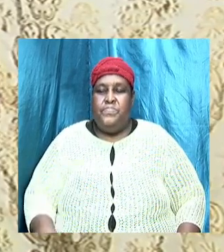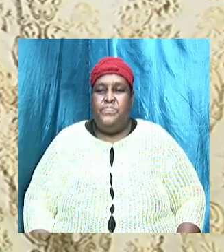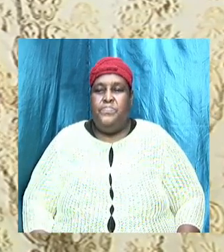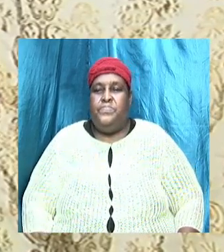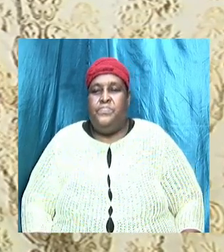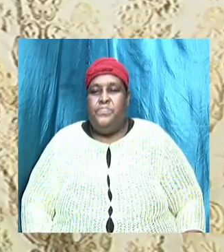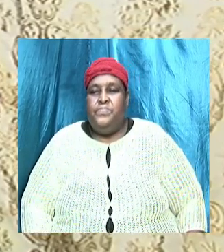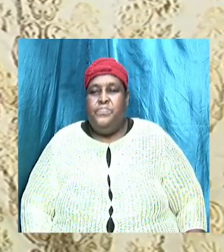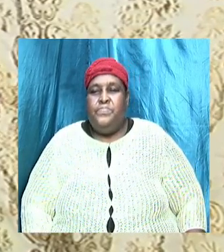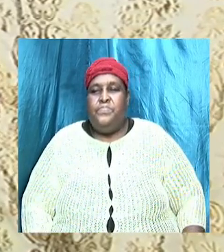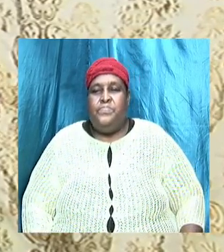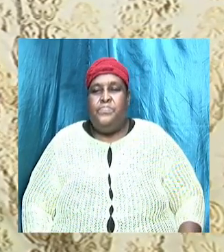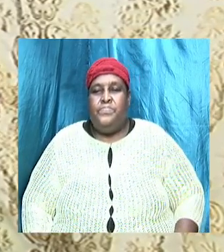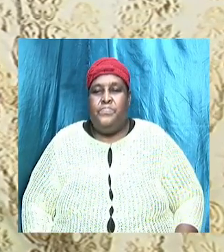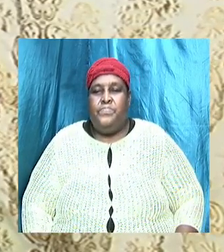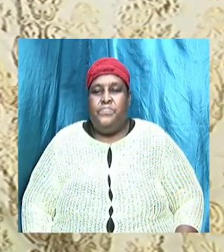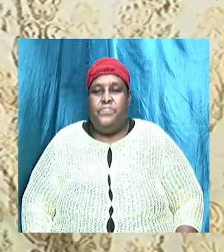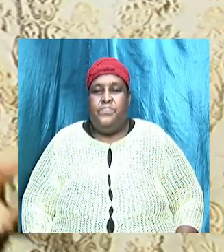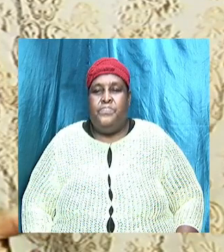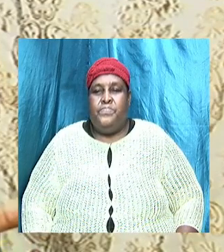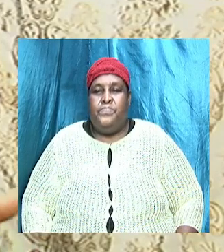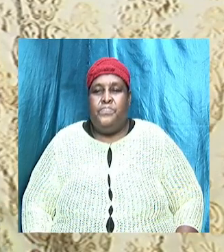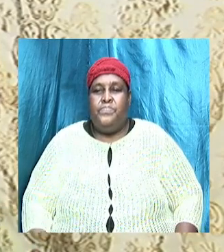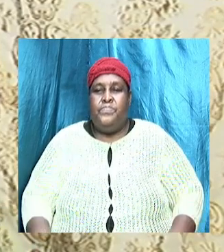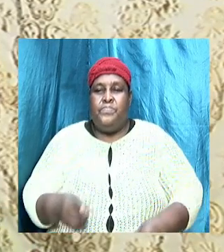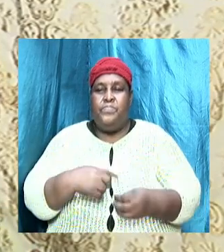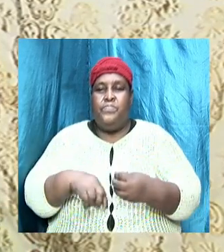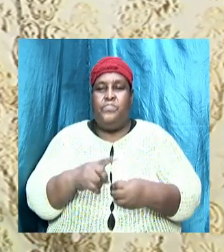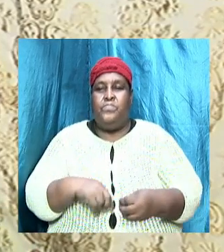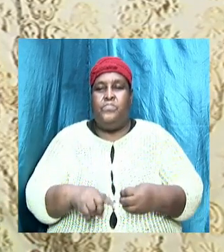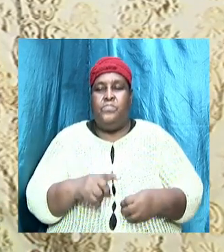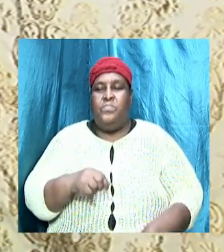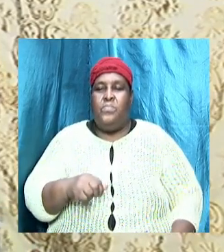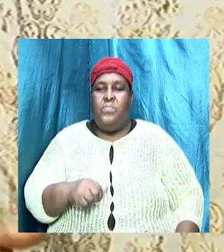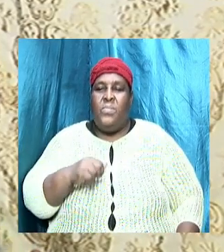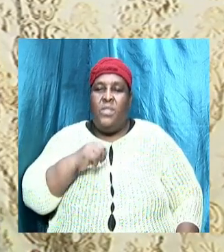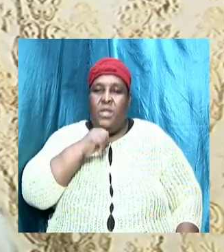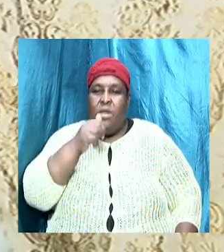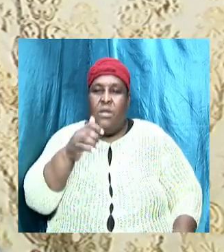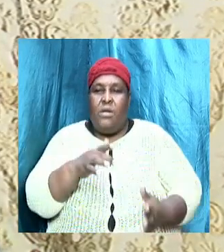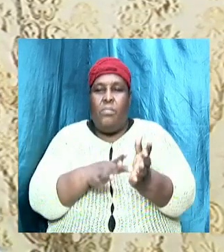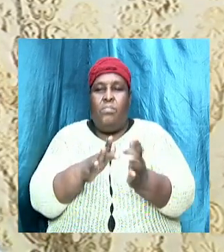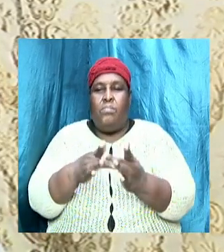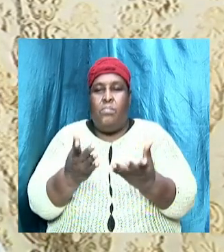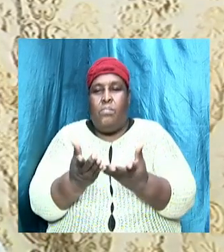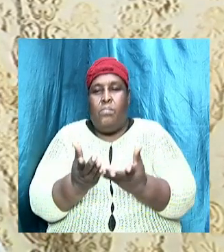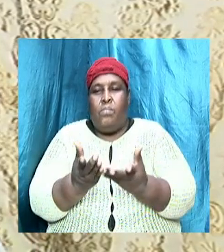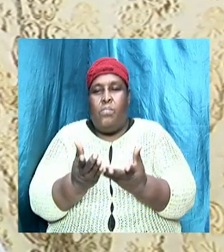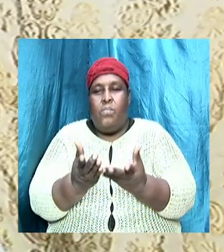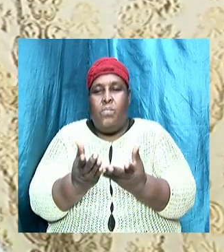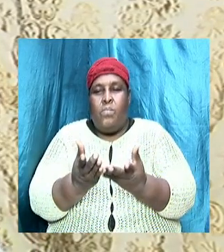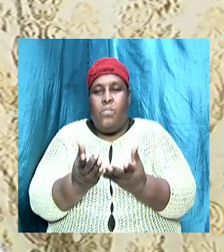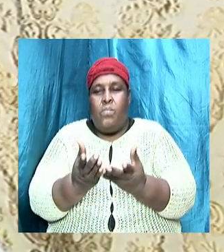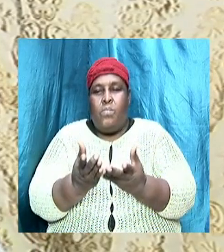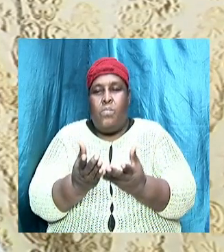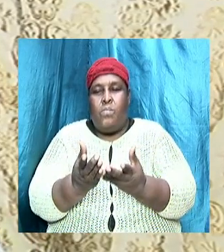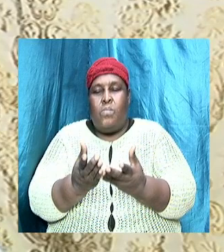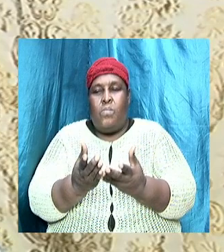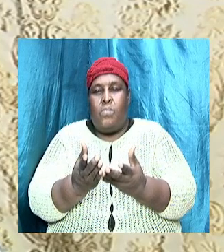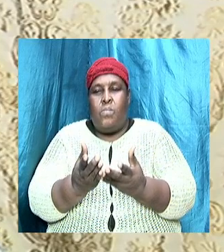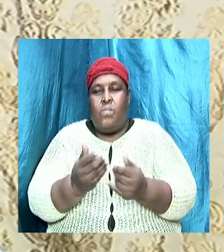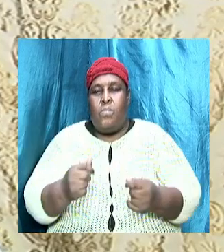about the unbiblical, the extra-biblical, the biblical base,